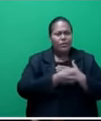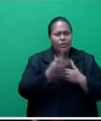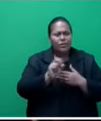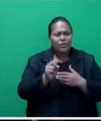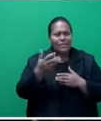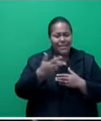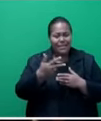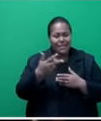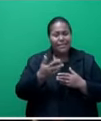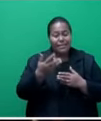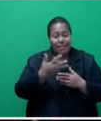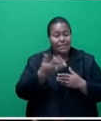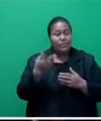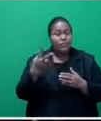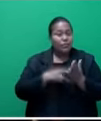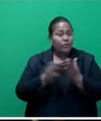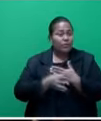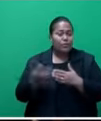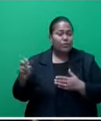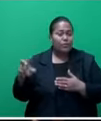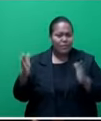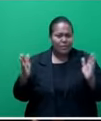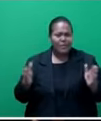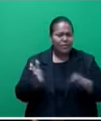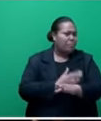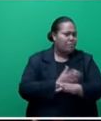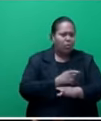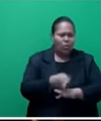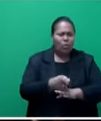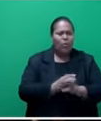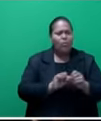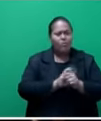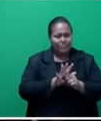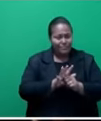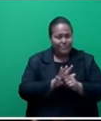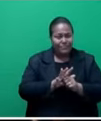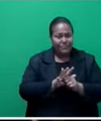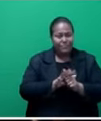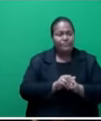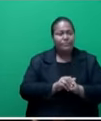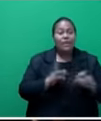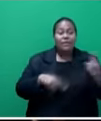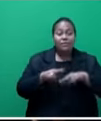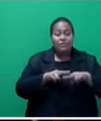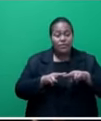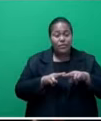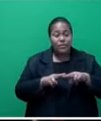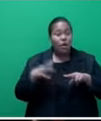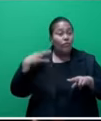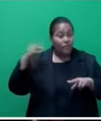before the onset of the COVID-19 pandemic. And what it shows, of course, is that Fiji's official poverty